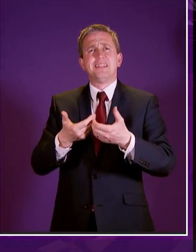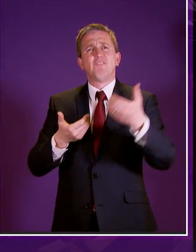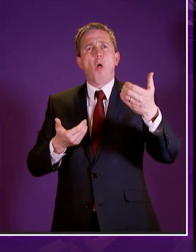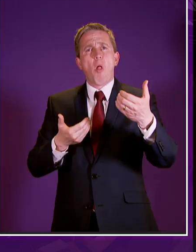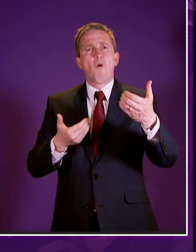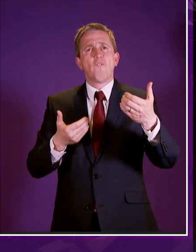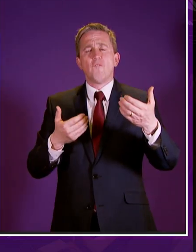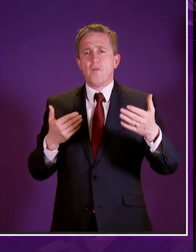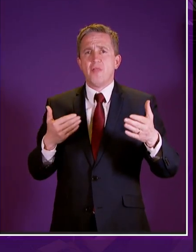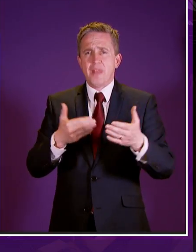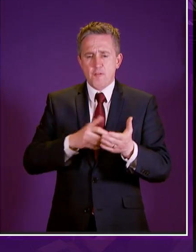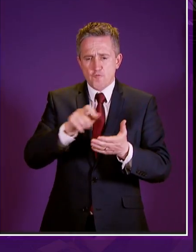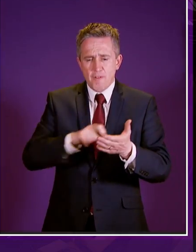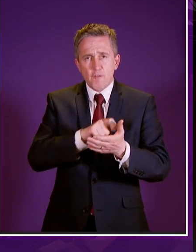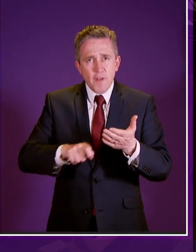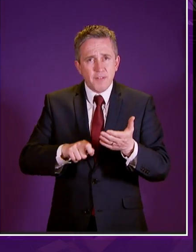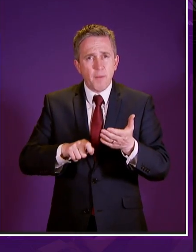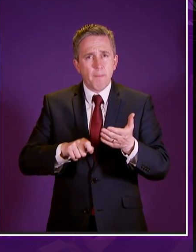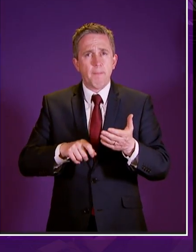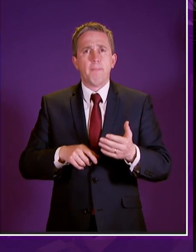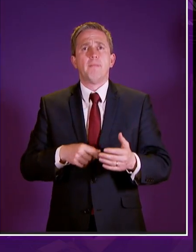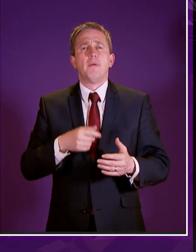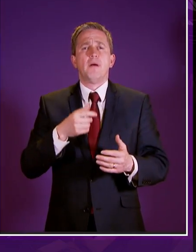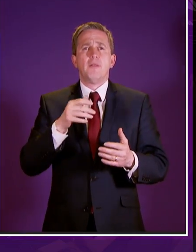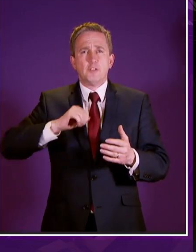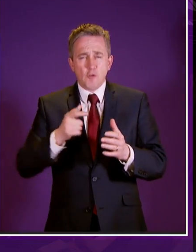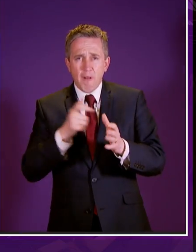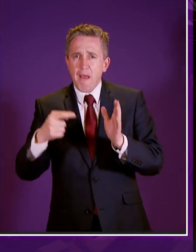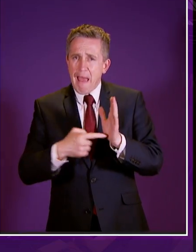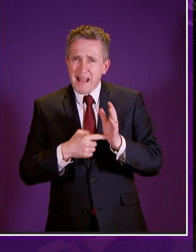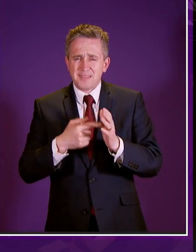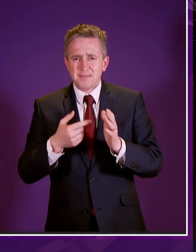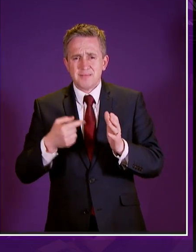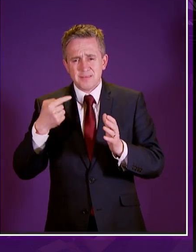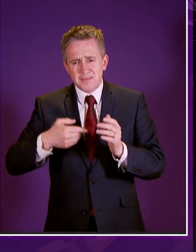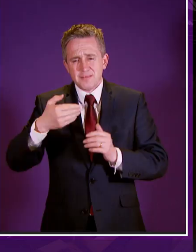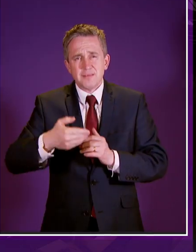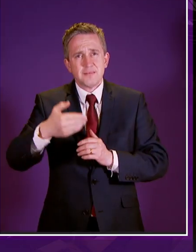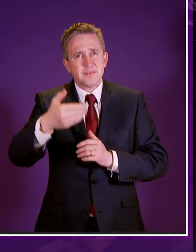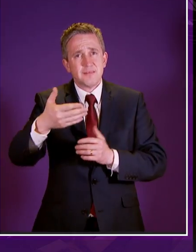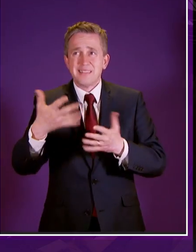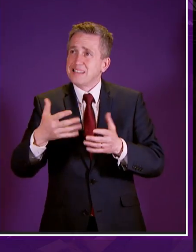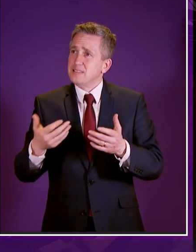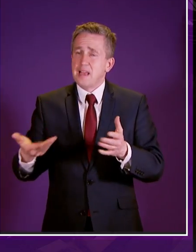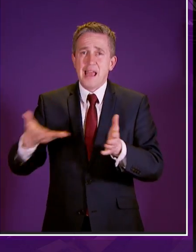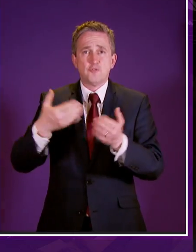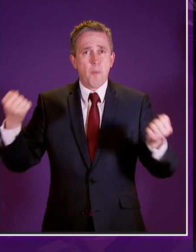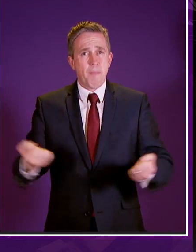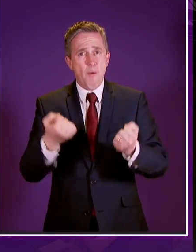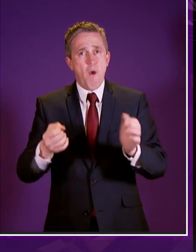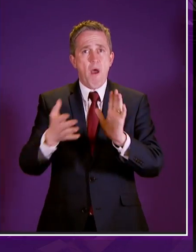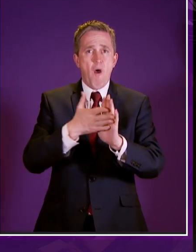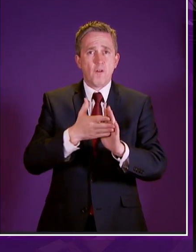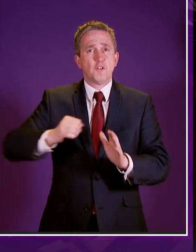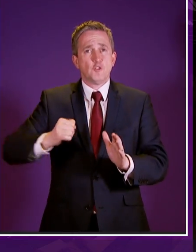powers the referendum the vow smith and third scotland act it should be and though we've put the powers on